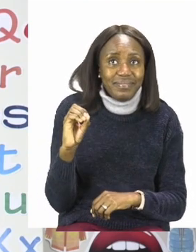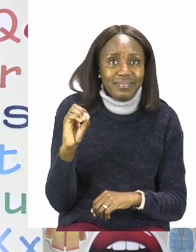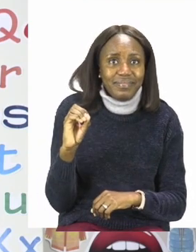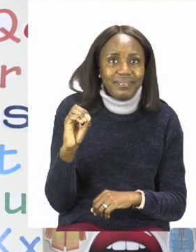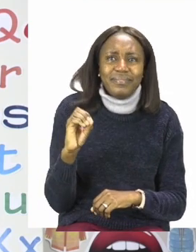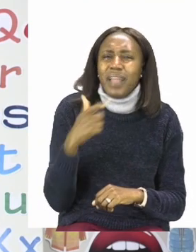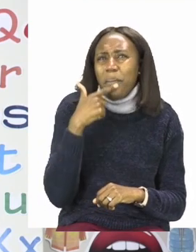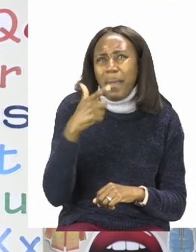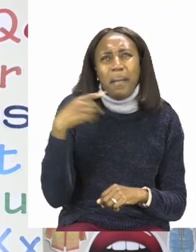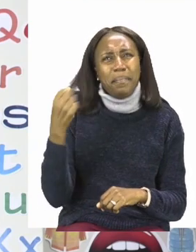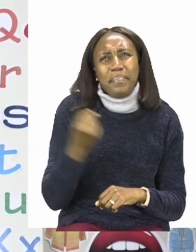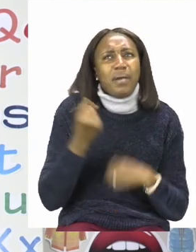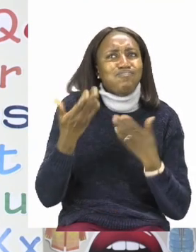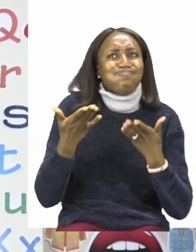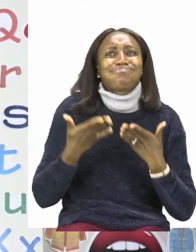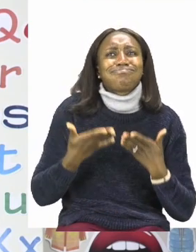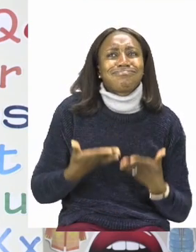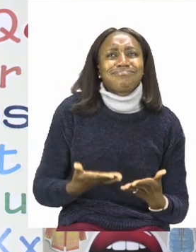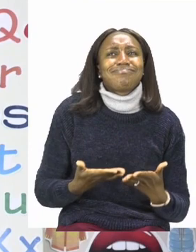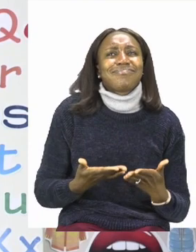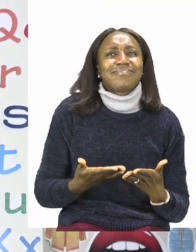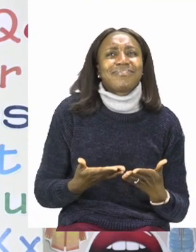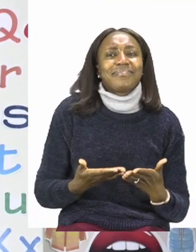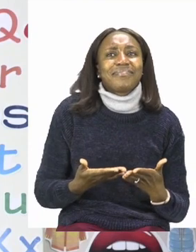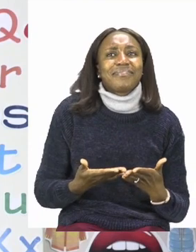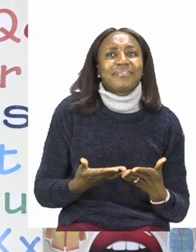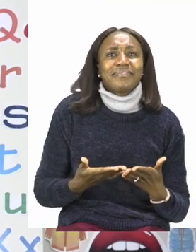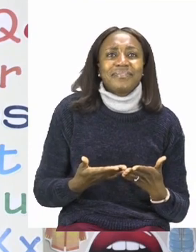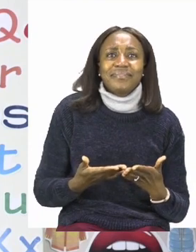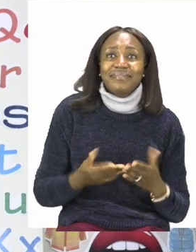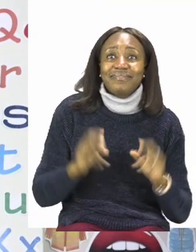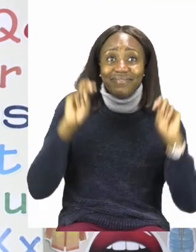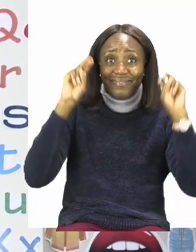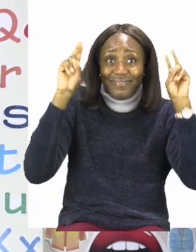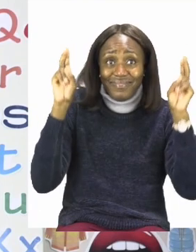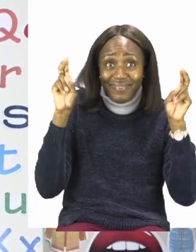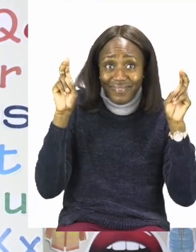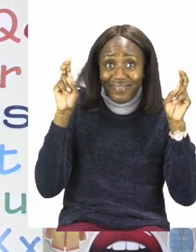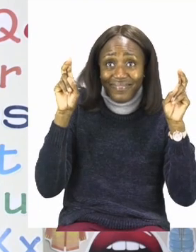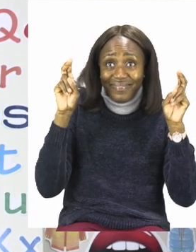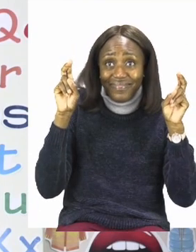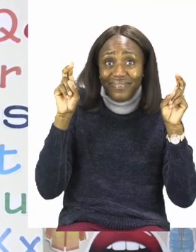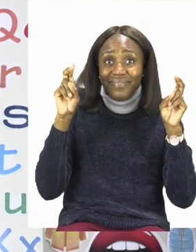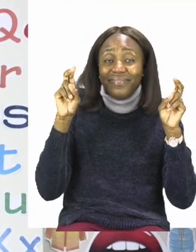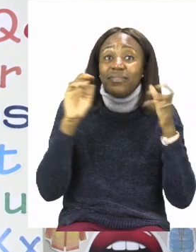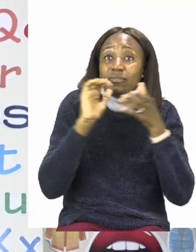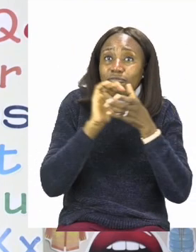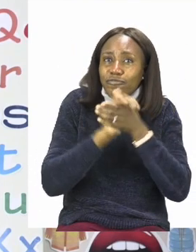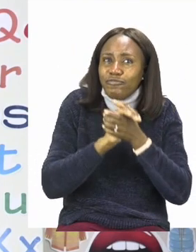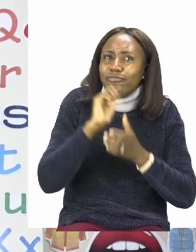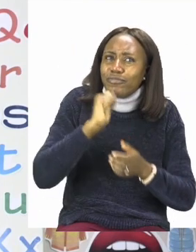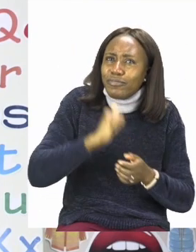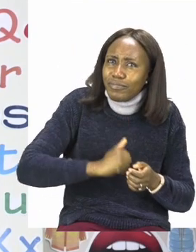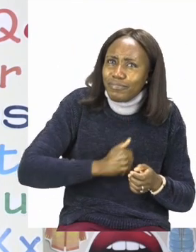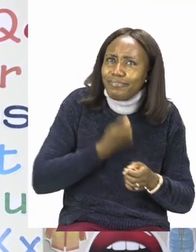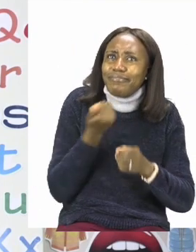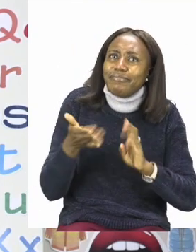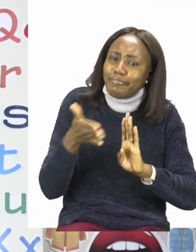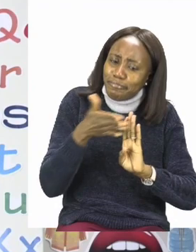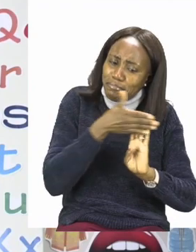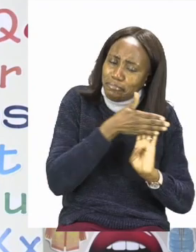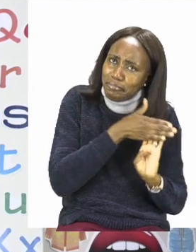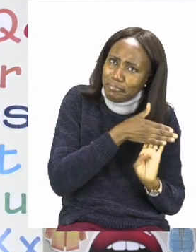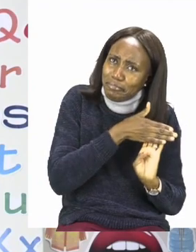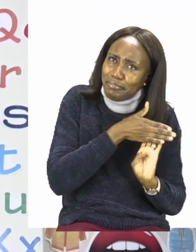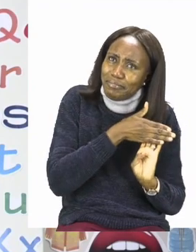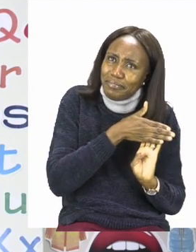and thank you so much for joining me today. Our theme this week is My Friends and